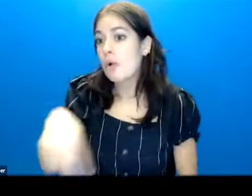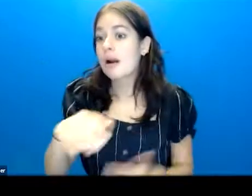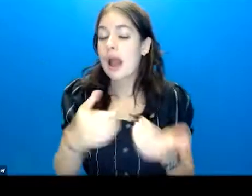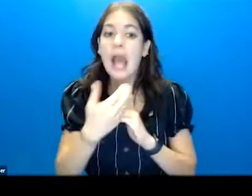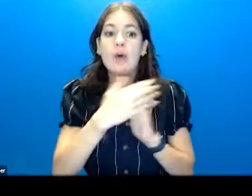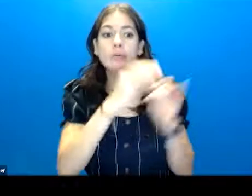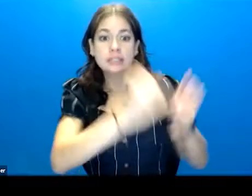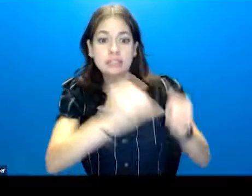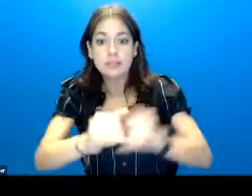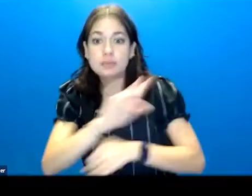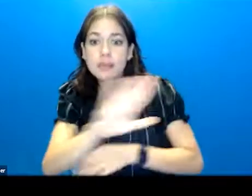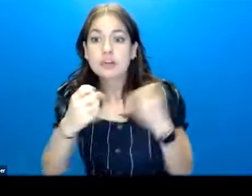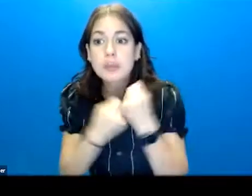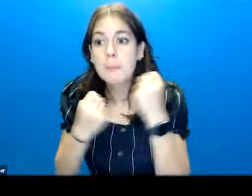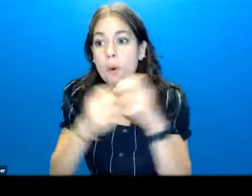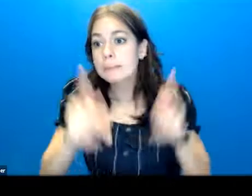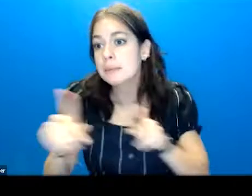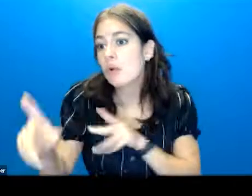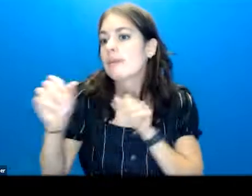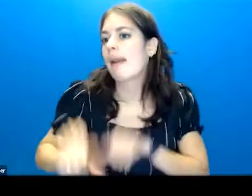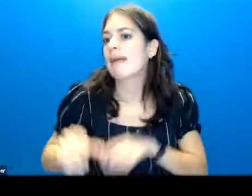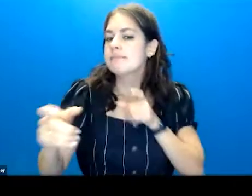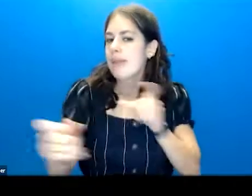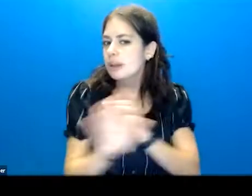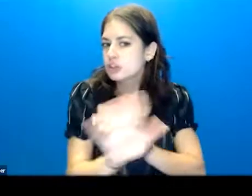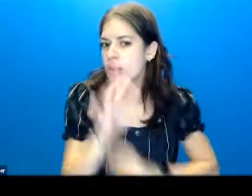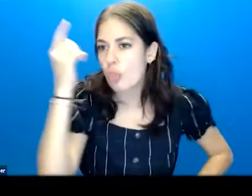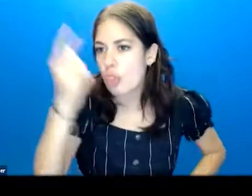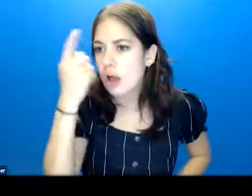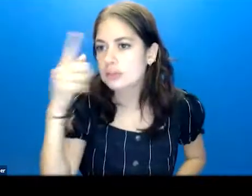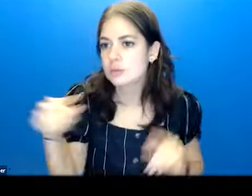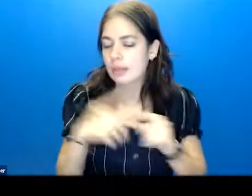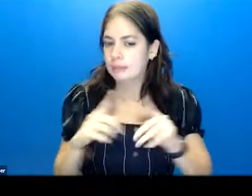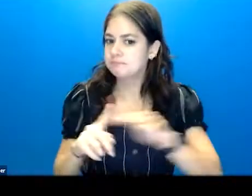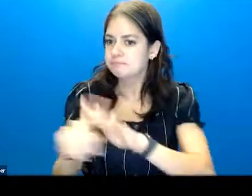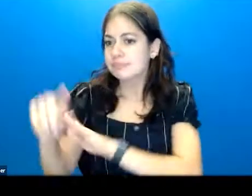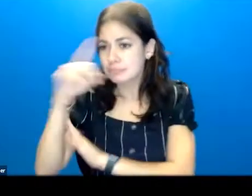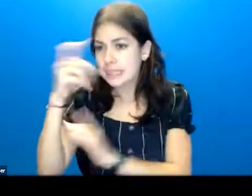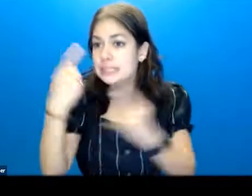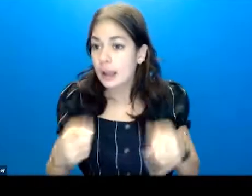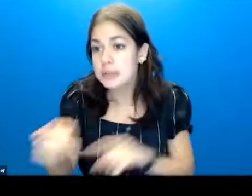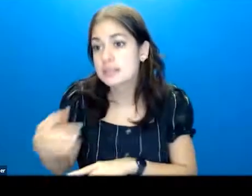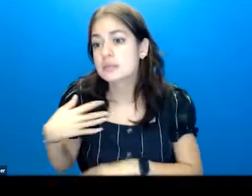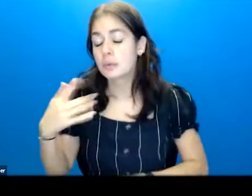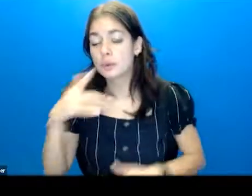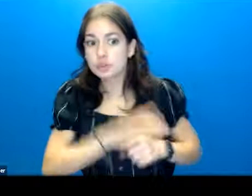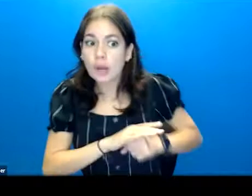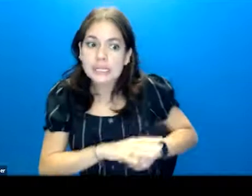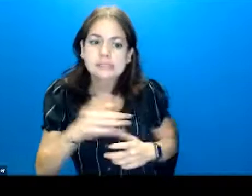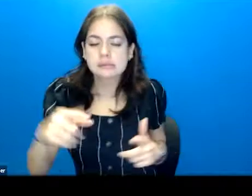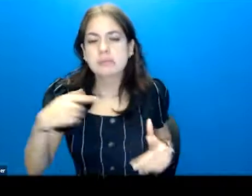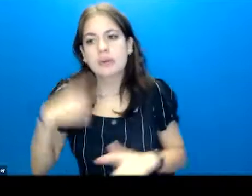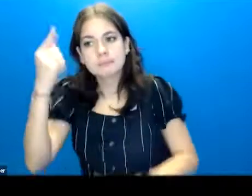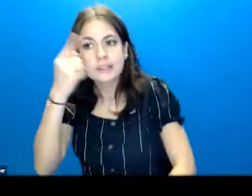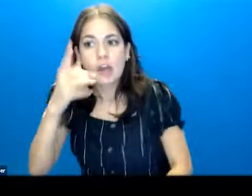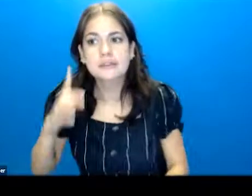individual and their support persons can manage these thoughts when they come up. Because they come up when we're in distress. These are some of